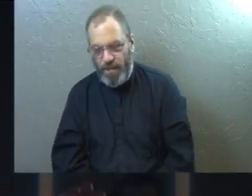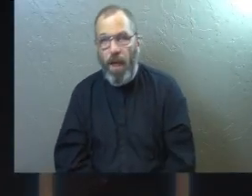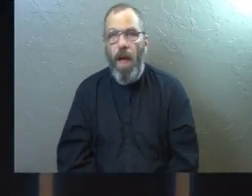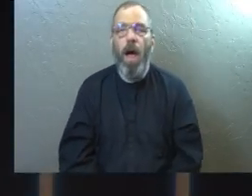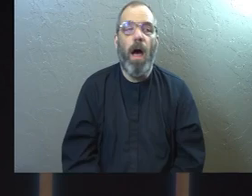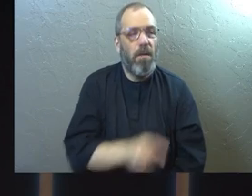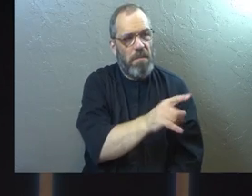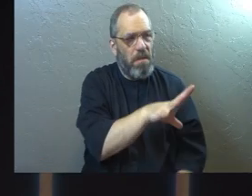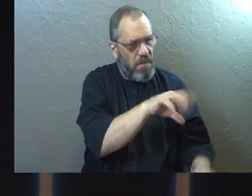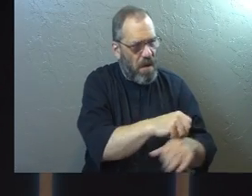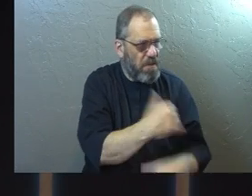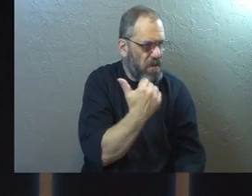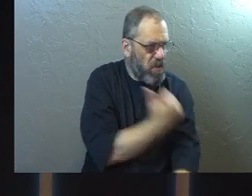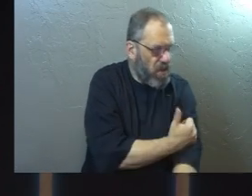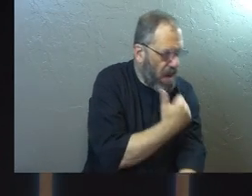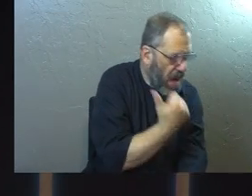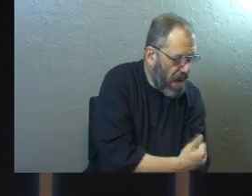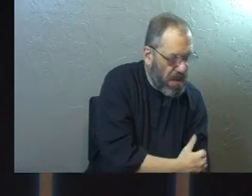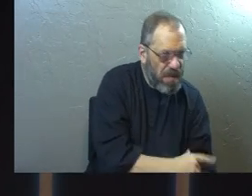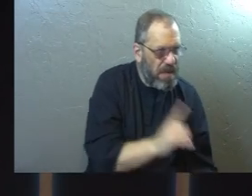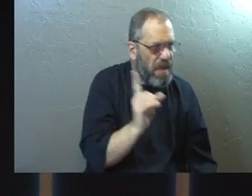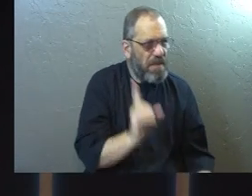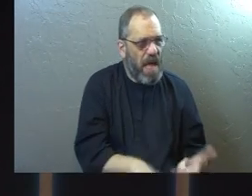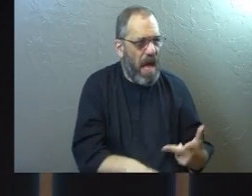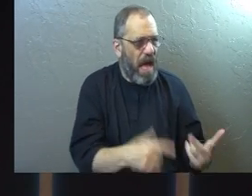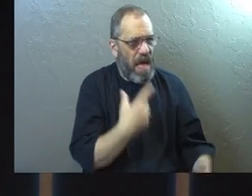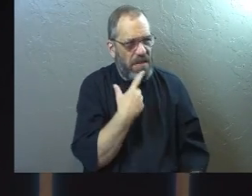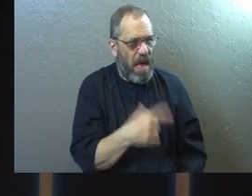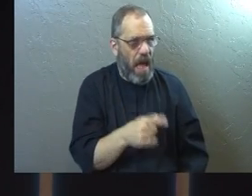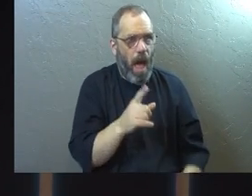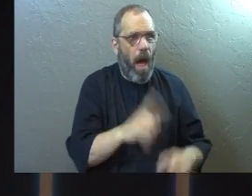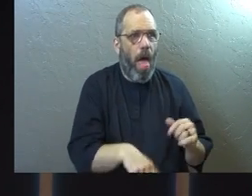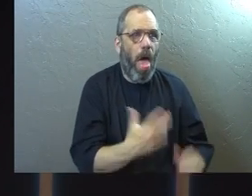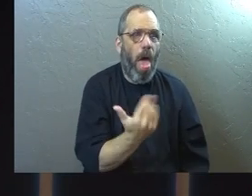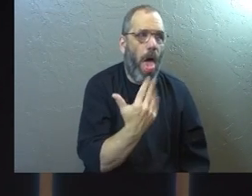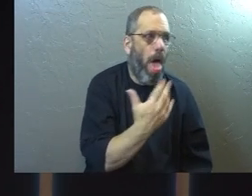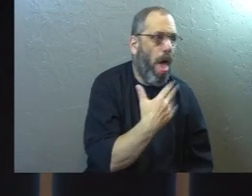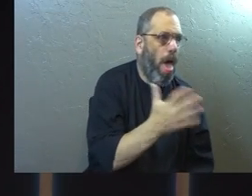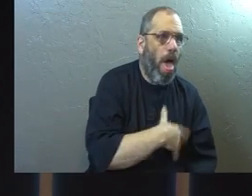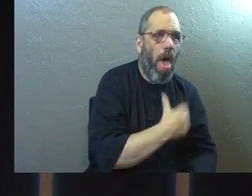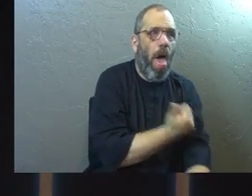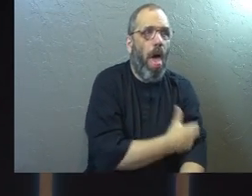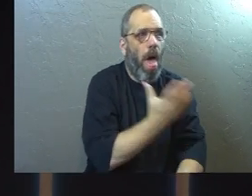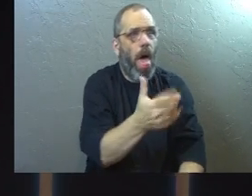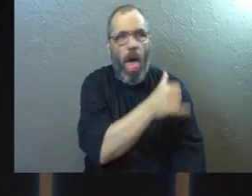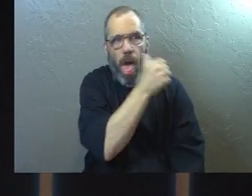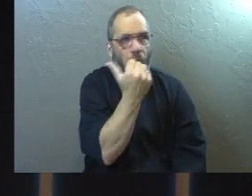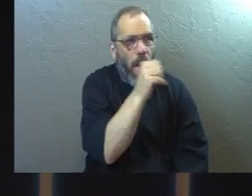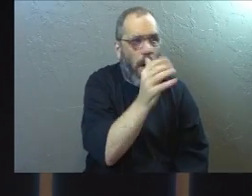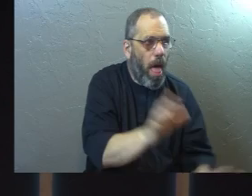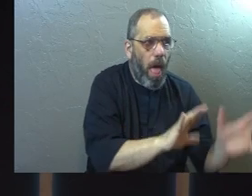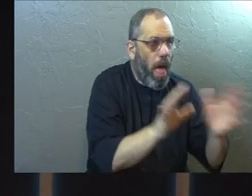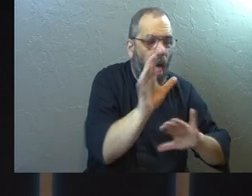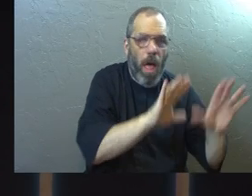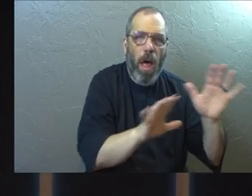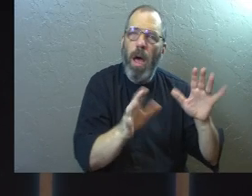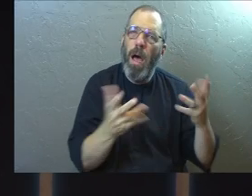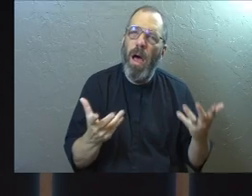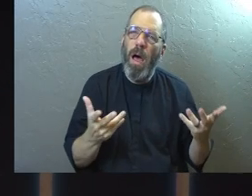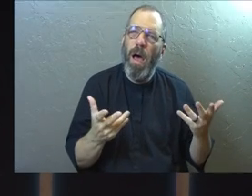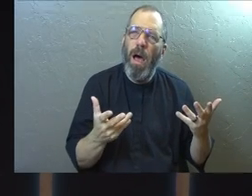Because they got into the wrong drug, got into the wrong thing, and now they can't say no anymore. And why is it? What is it